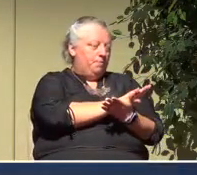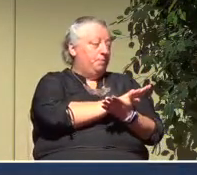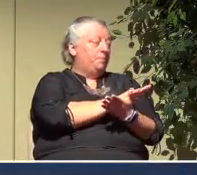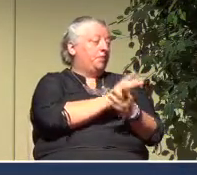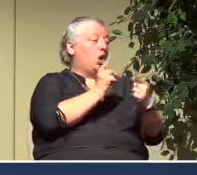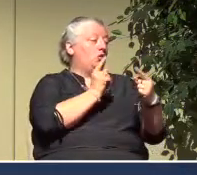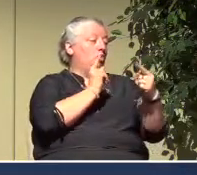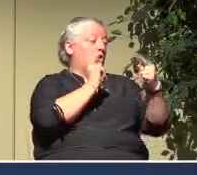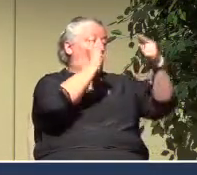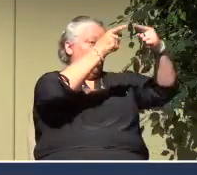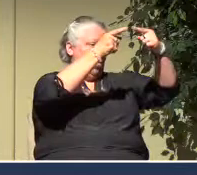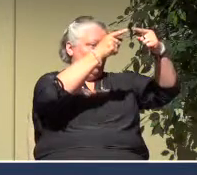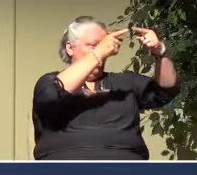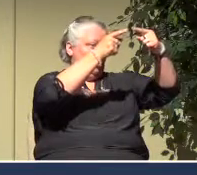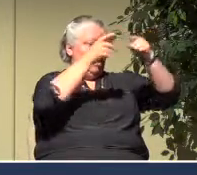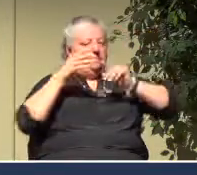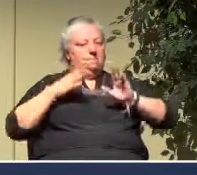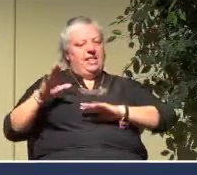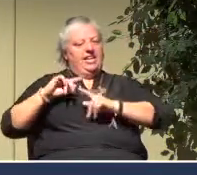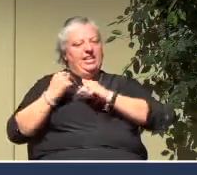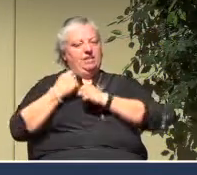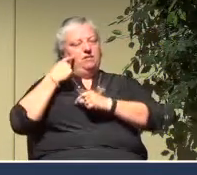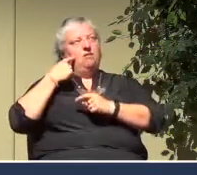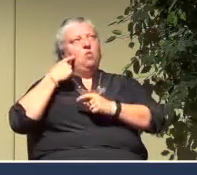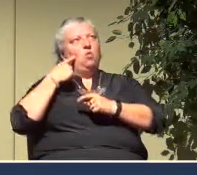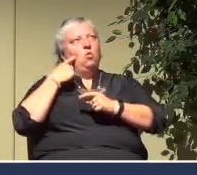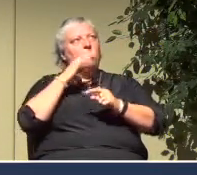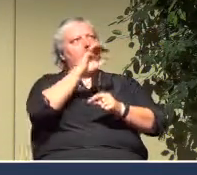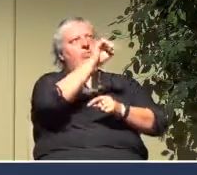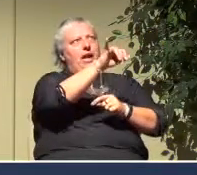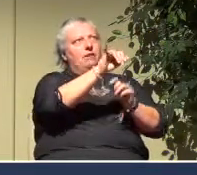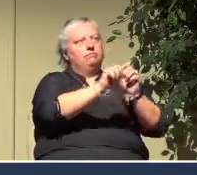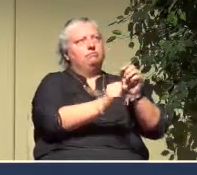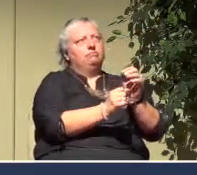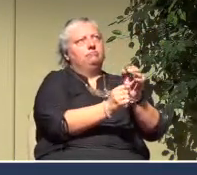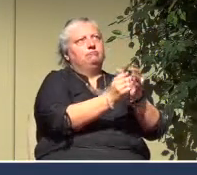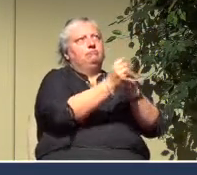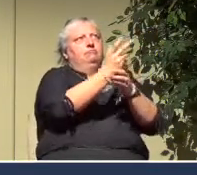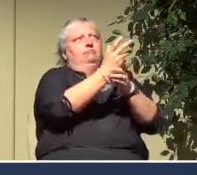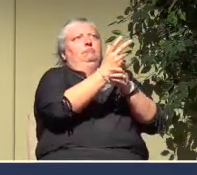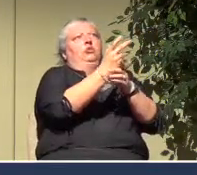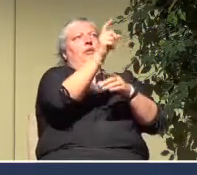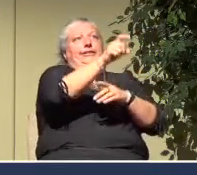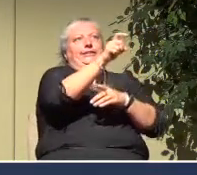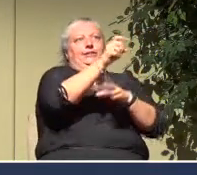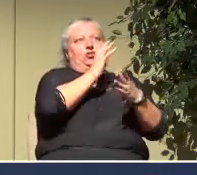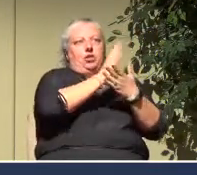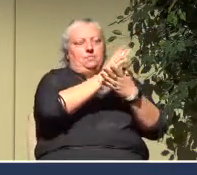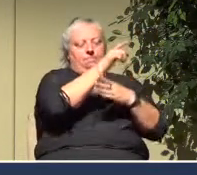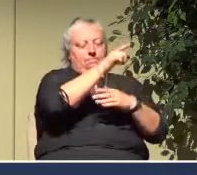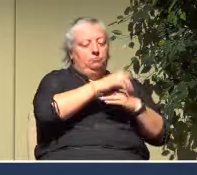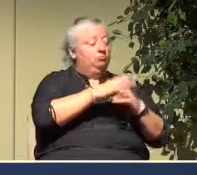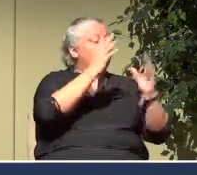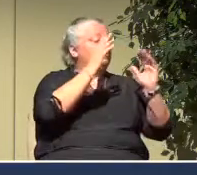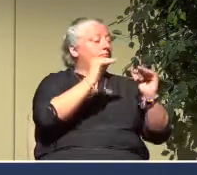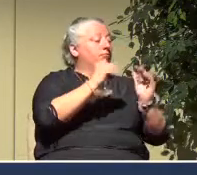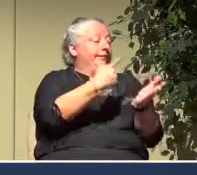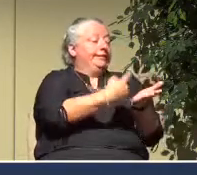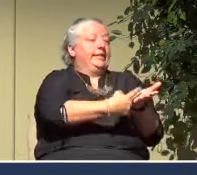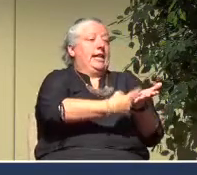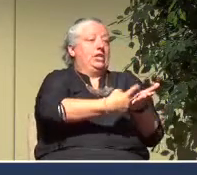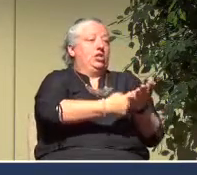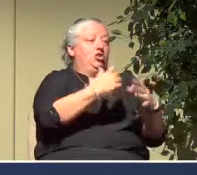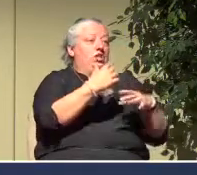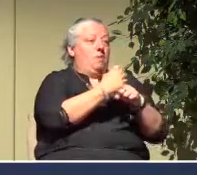goal that the planning team felt was emerging from that, a discussion summary of the discussion from